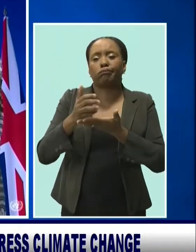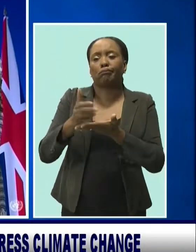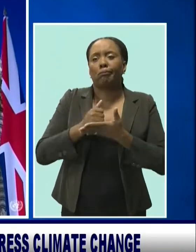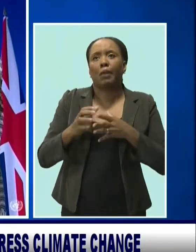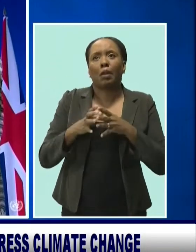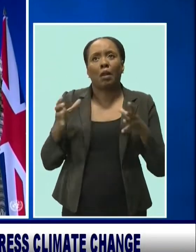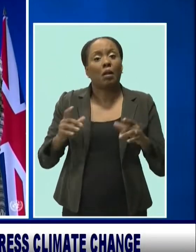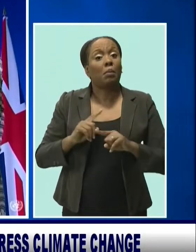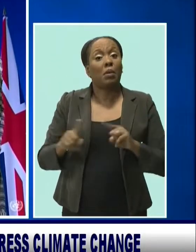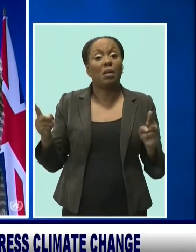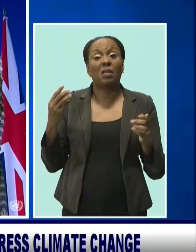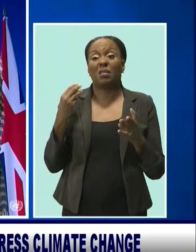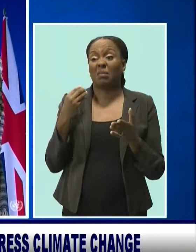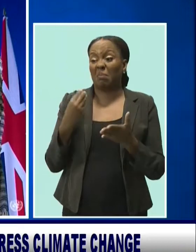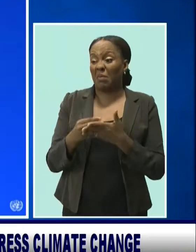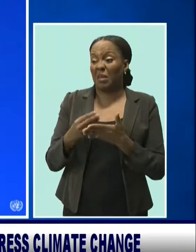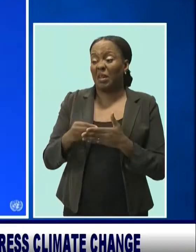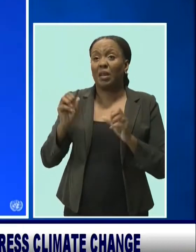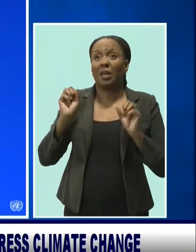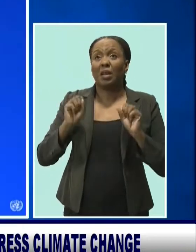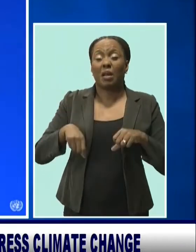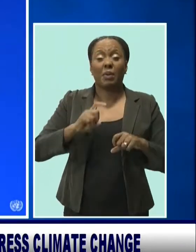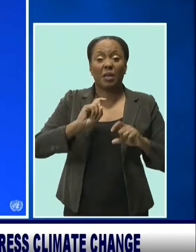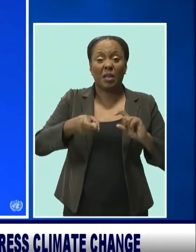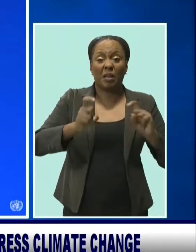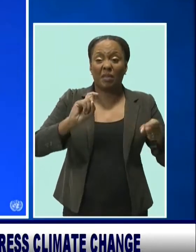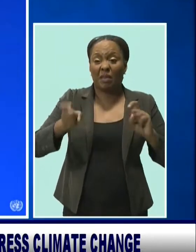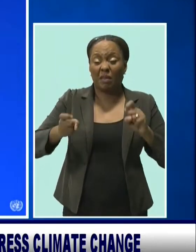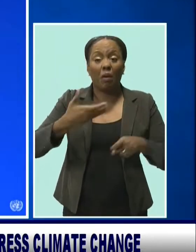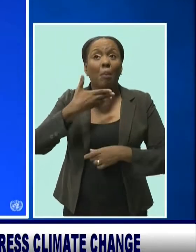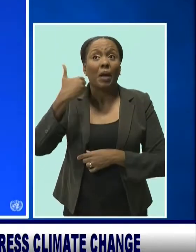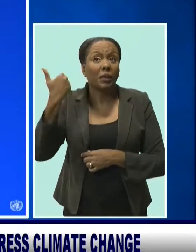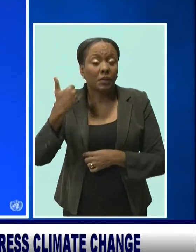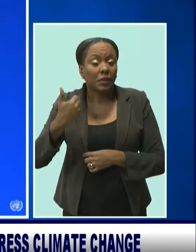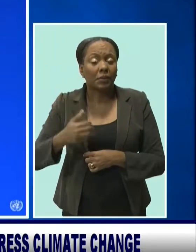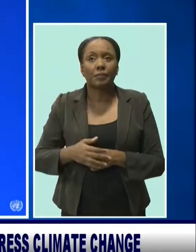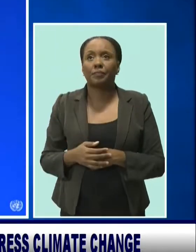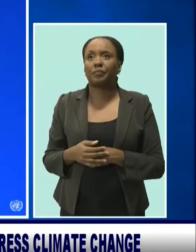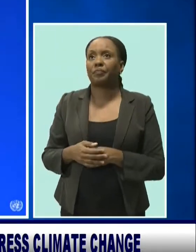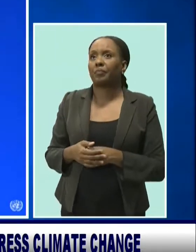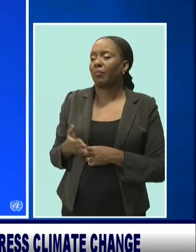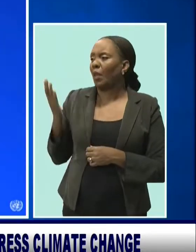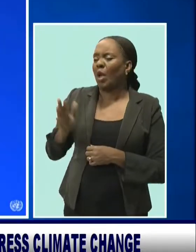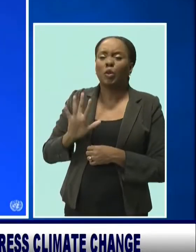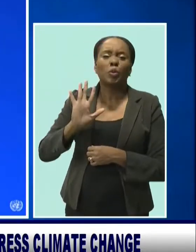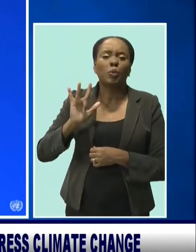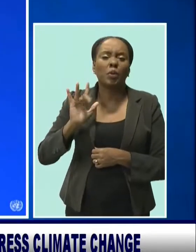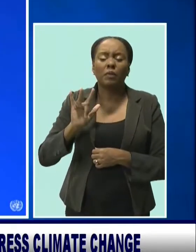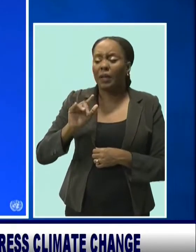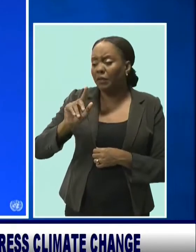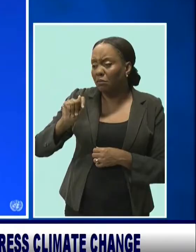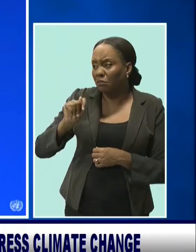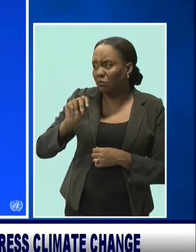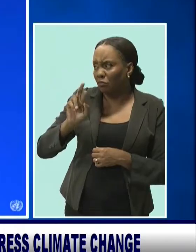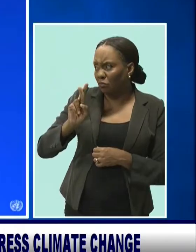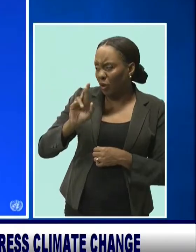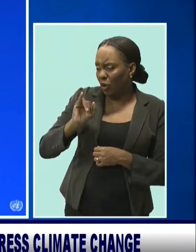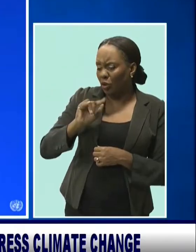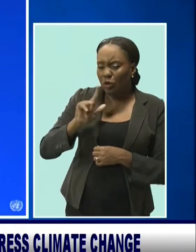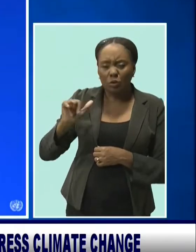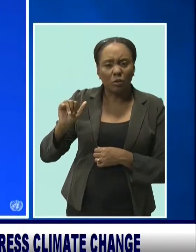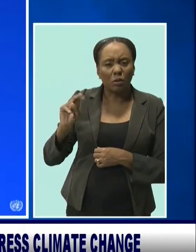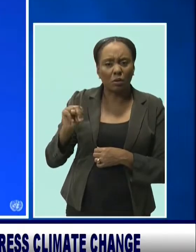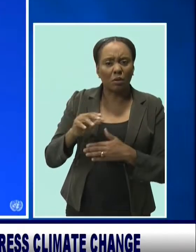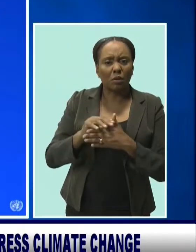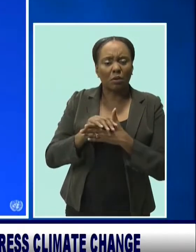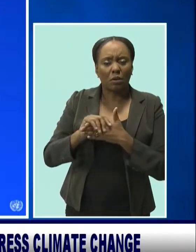funds could have been put to better use. Had we used that $25 trillion to purchase bonds, to finance the